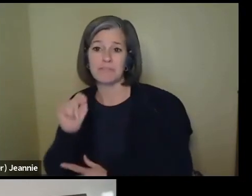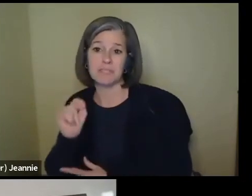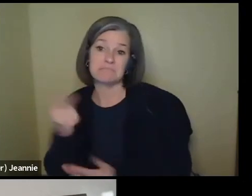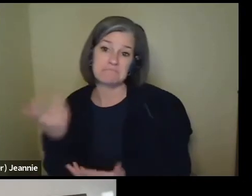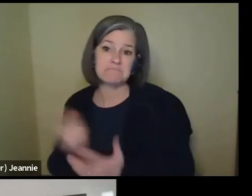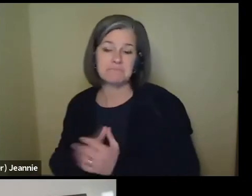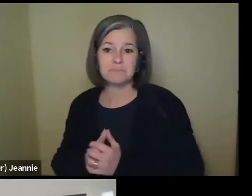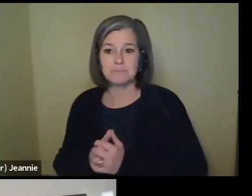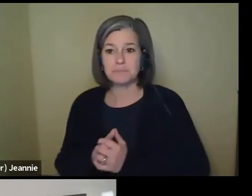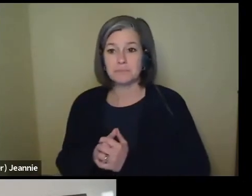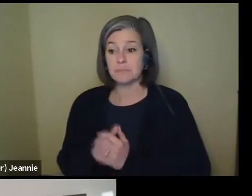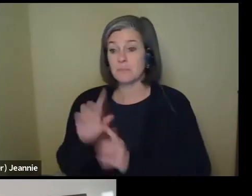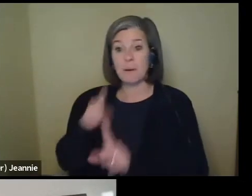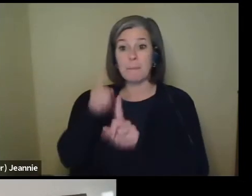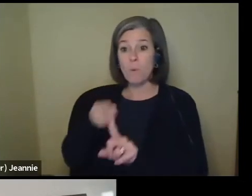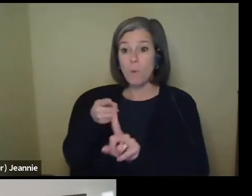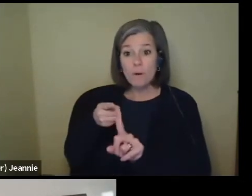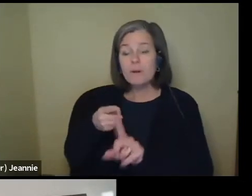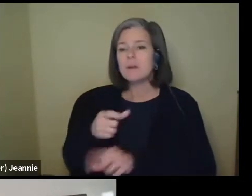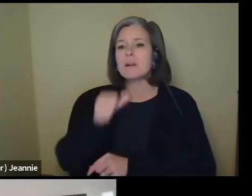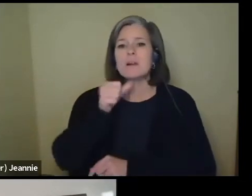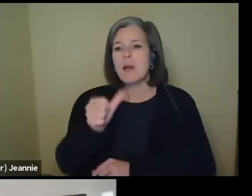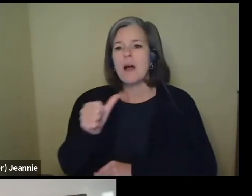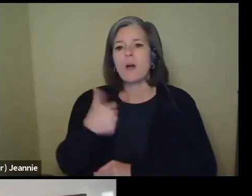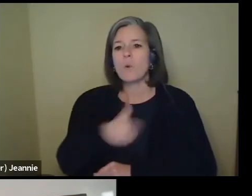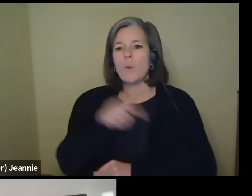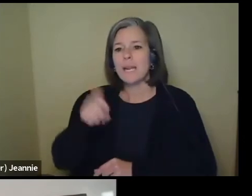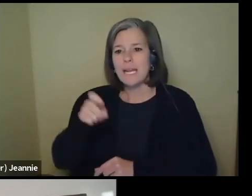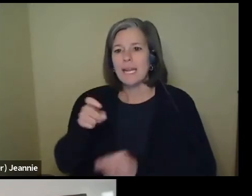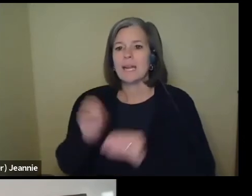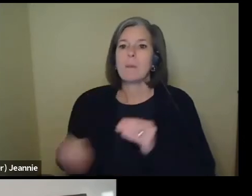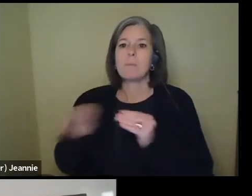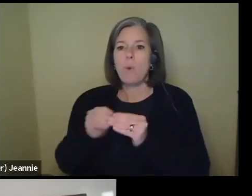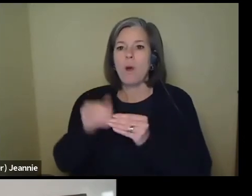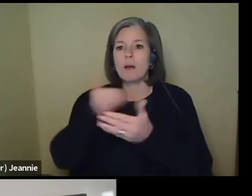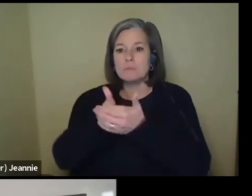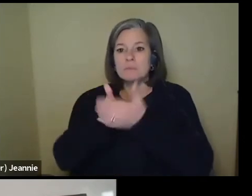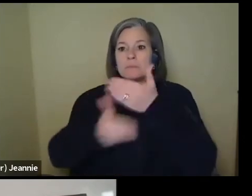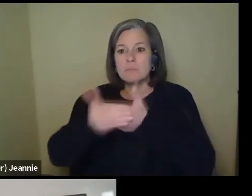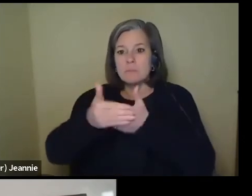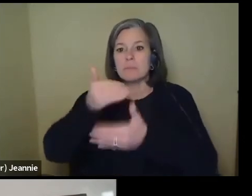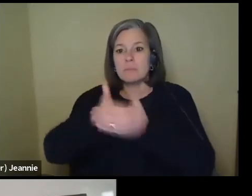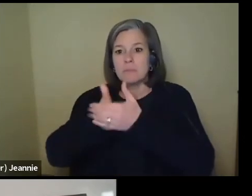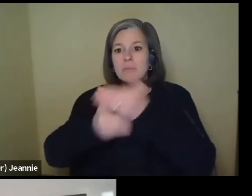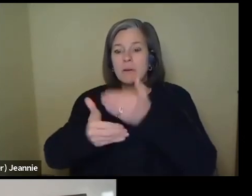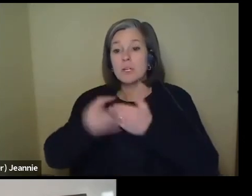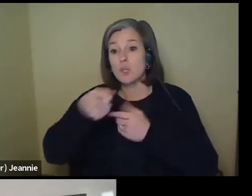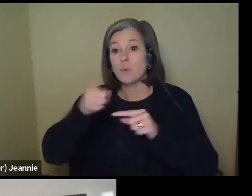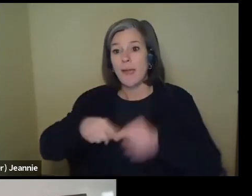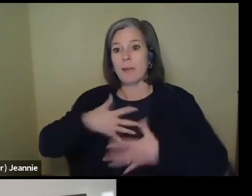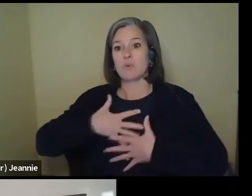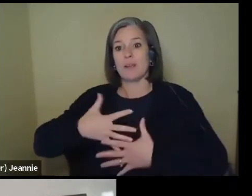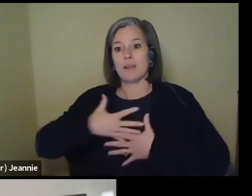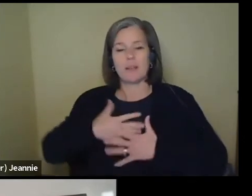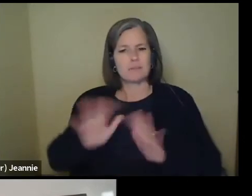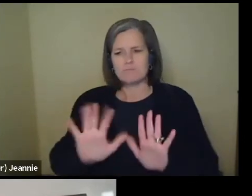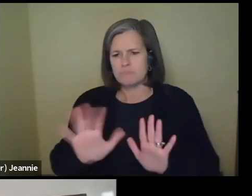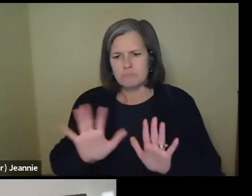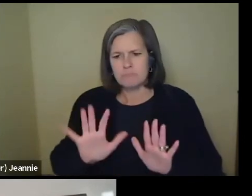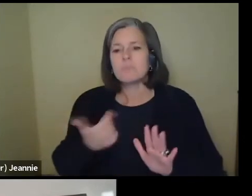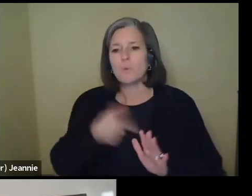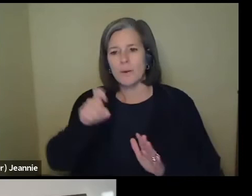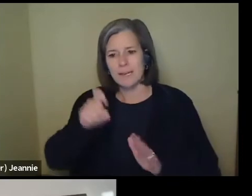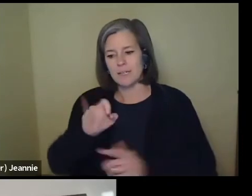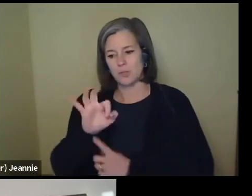The idea is not that we need like so many more layers that you can barely breathe. It's really just that we need it to fit quite,